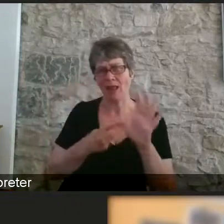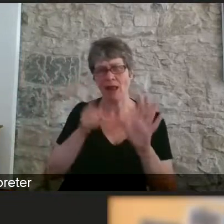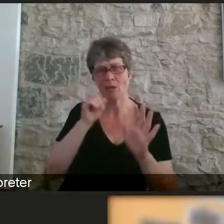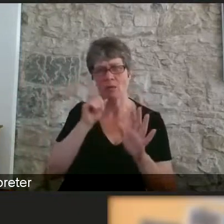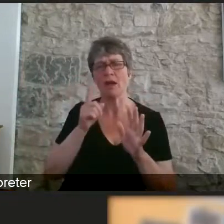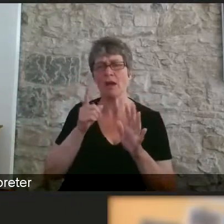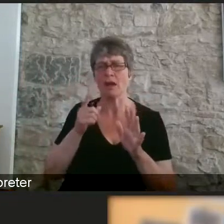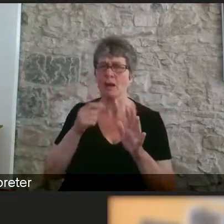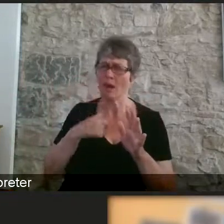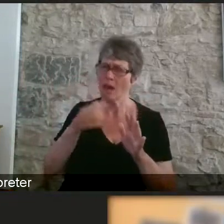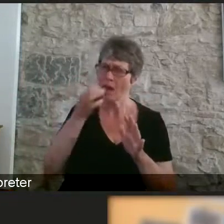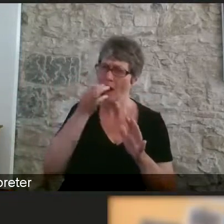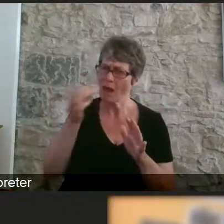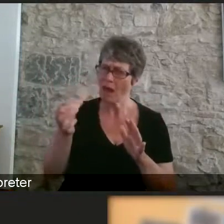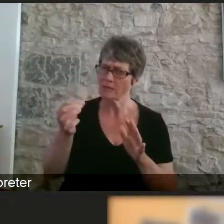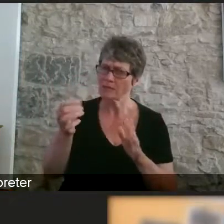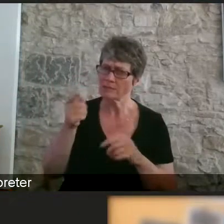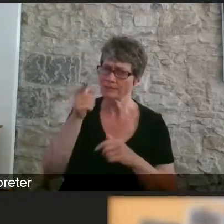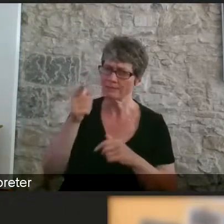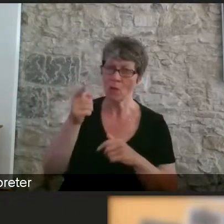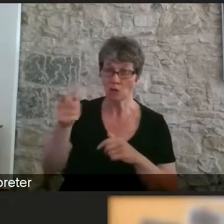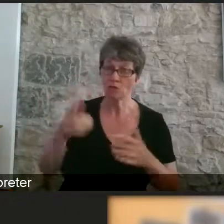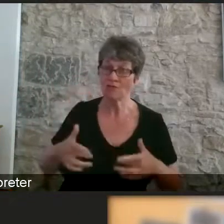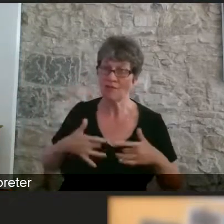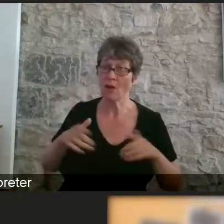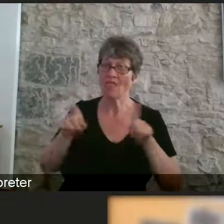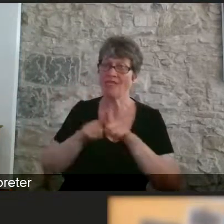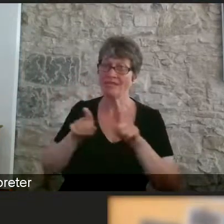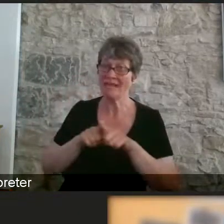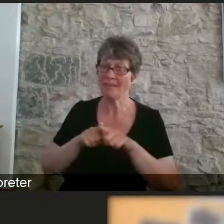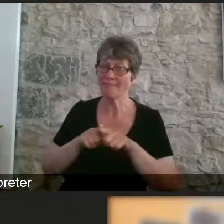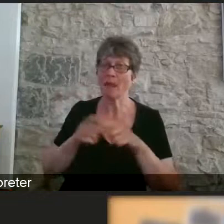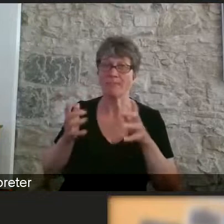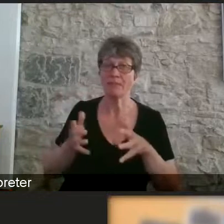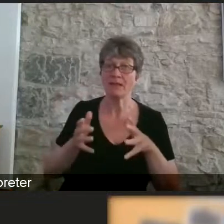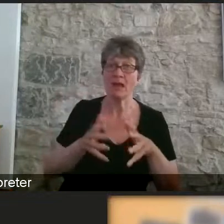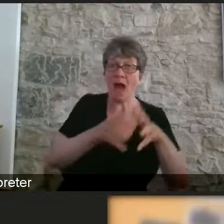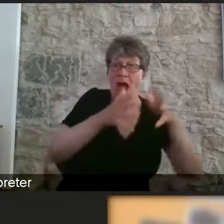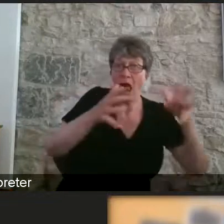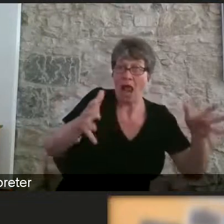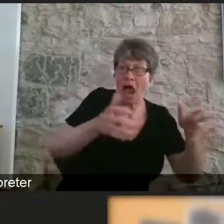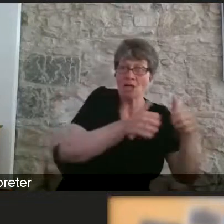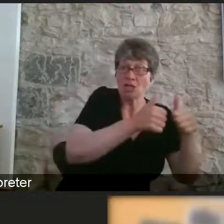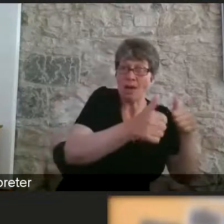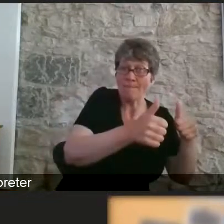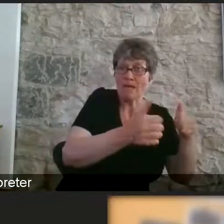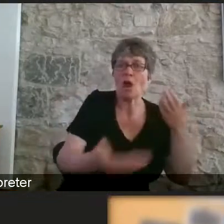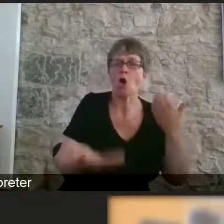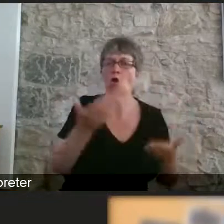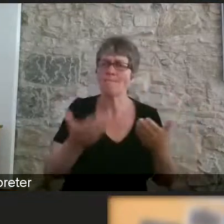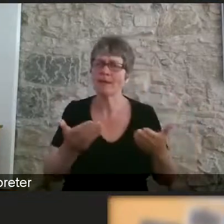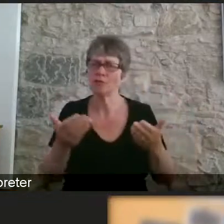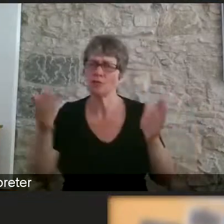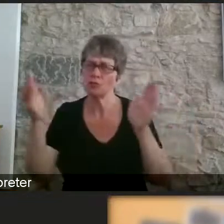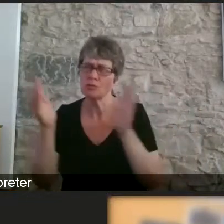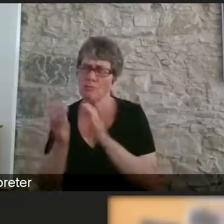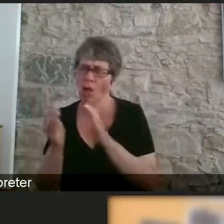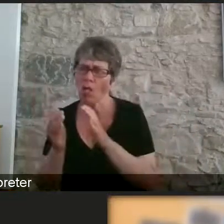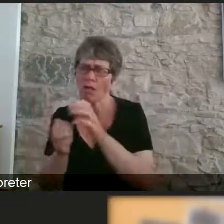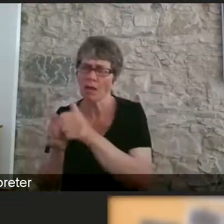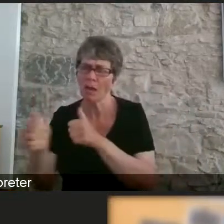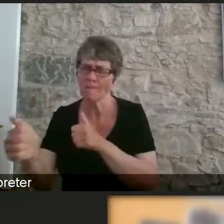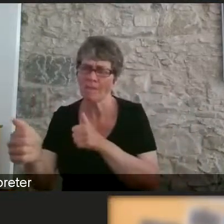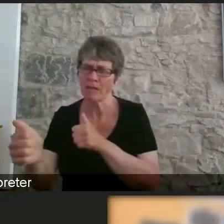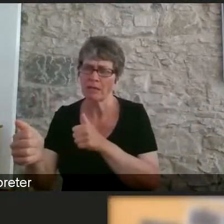from home working? Has it been the same for smaller companies as against the larger companies? Have there been any differences differences you are finding in that? Or has it been as